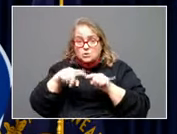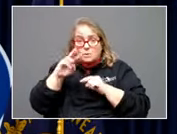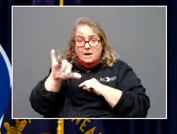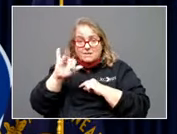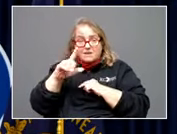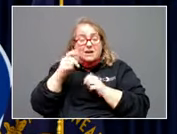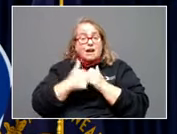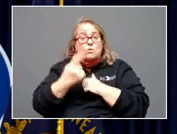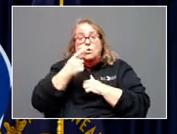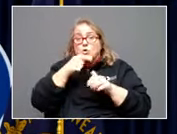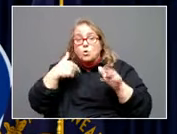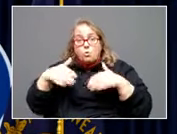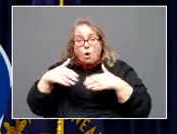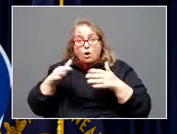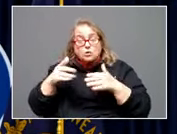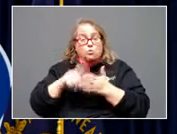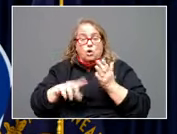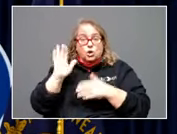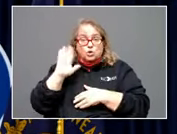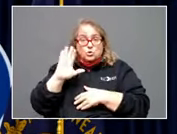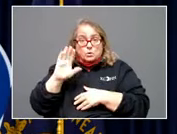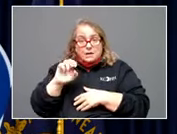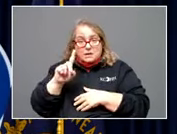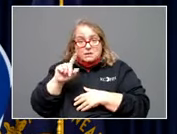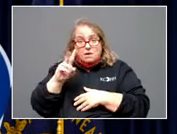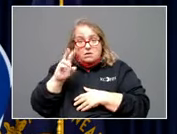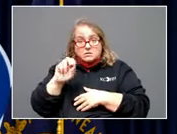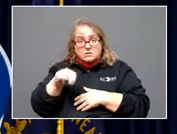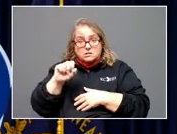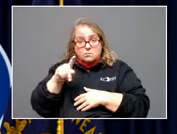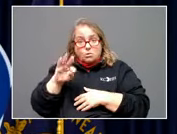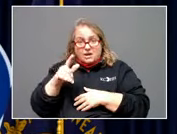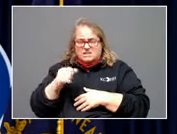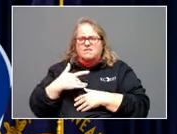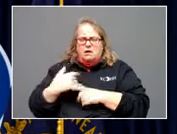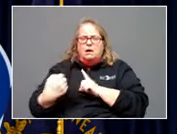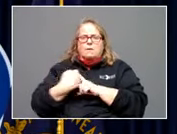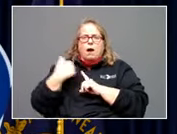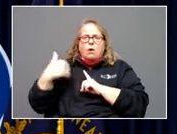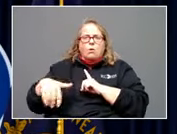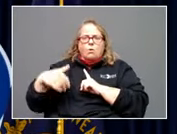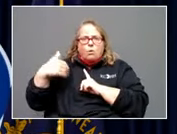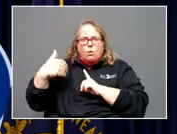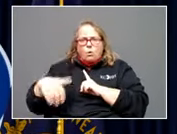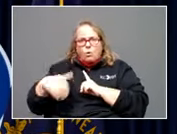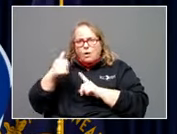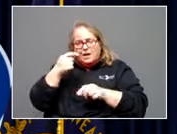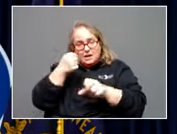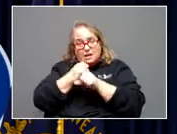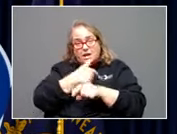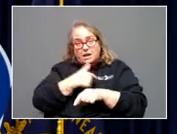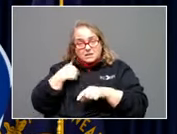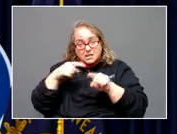what used to be Dawson Springs is impacted. I mean, this has hit us as a state. We should